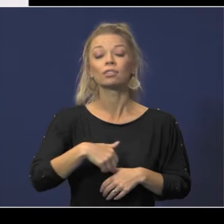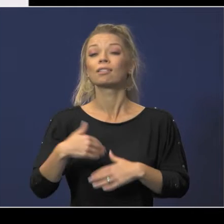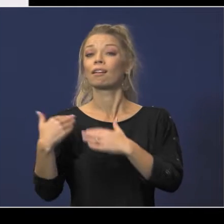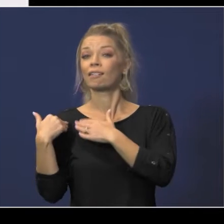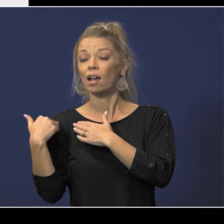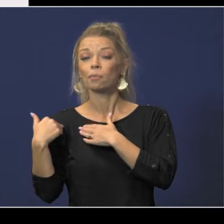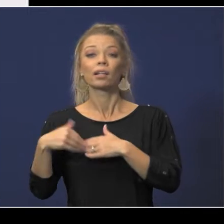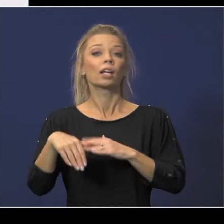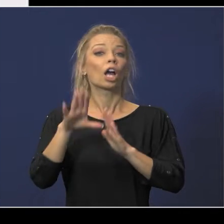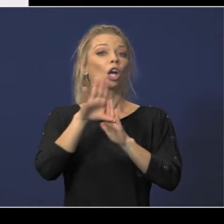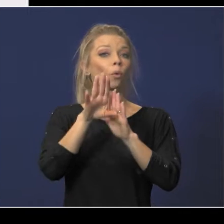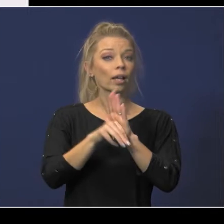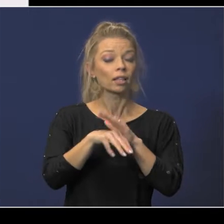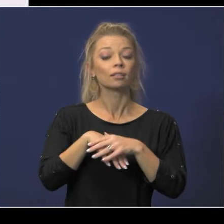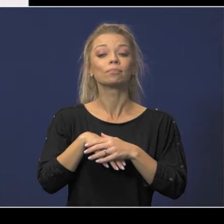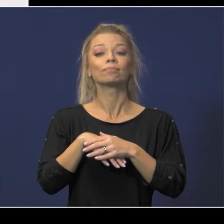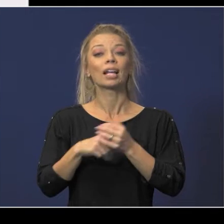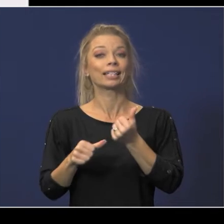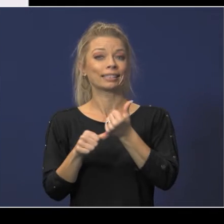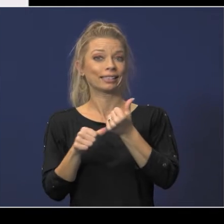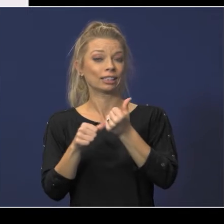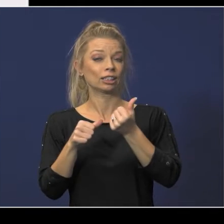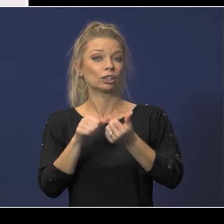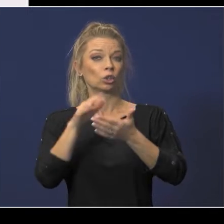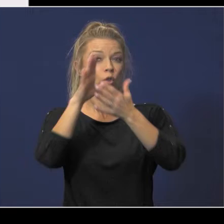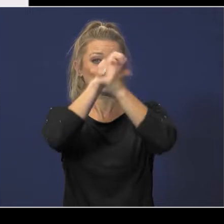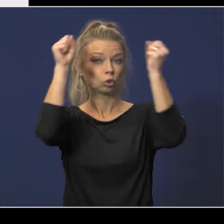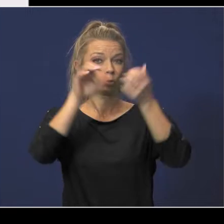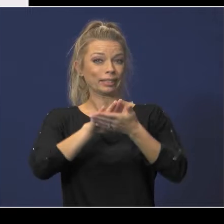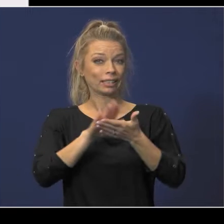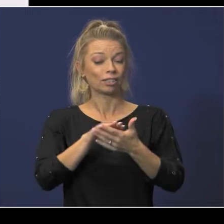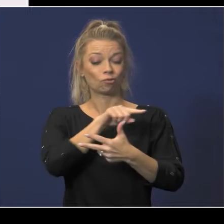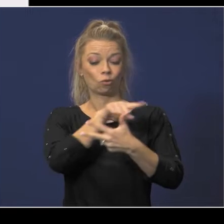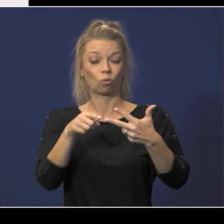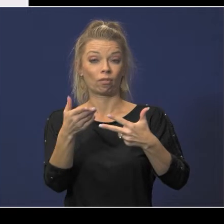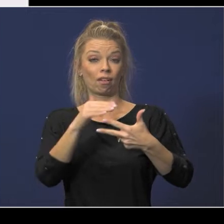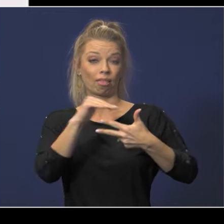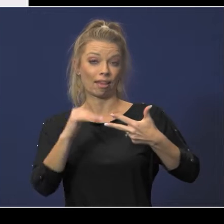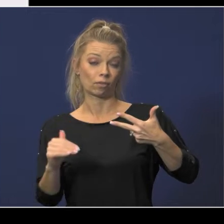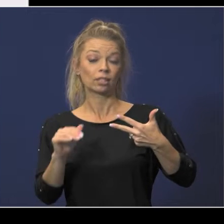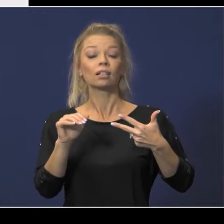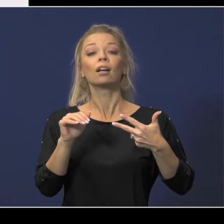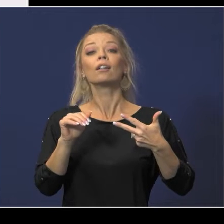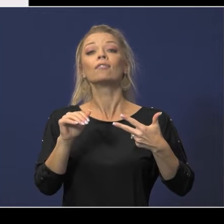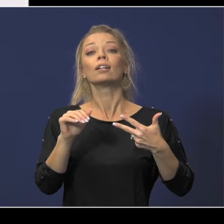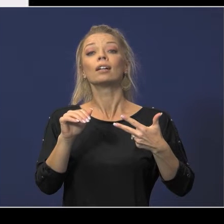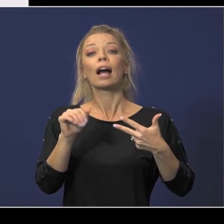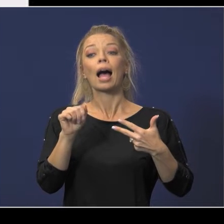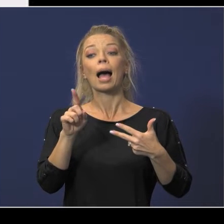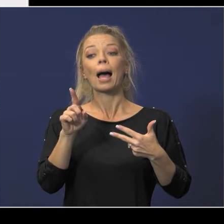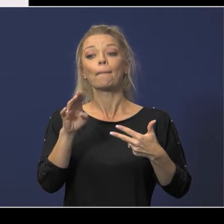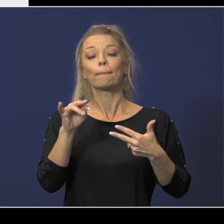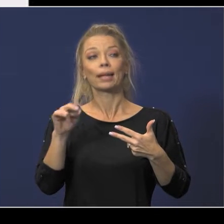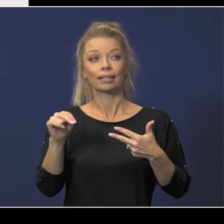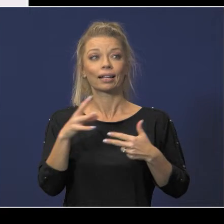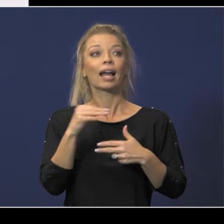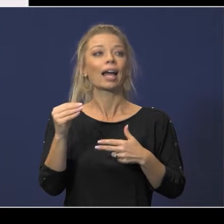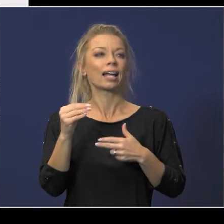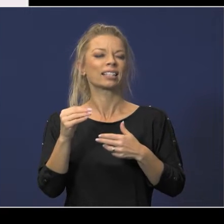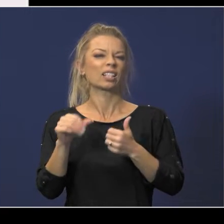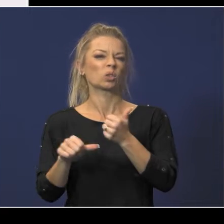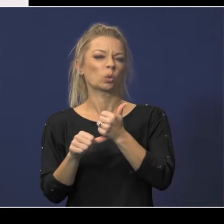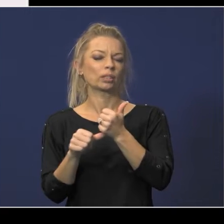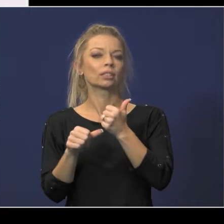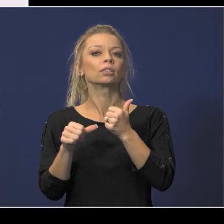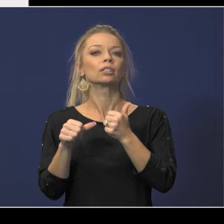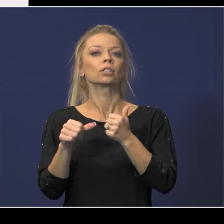curriculum assistant superintendents over all three levels of administration and the associate principal associate superintendent theresa hull in addition